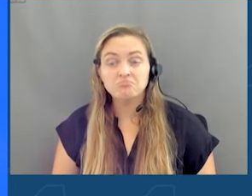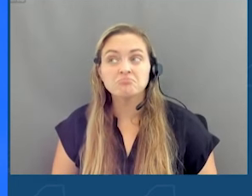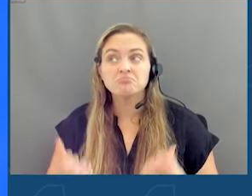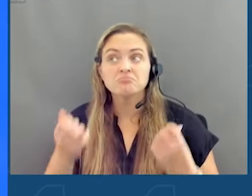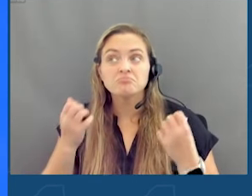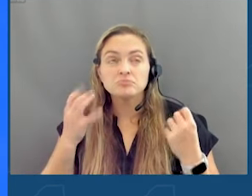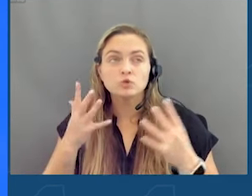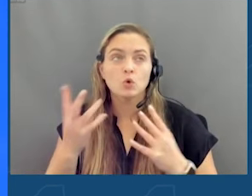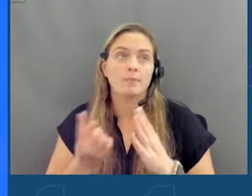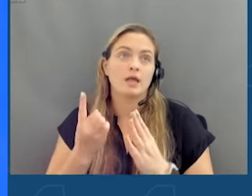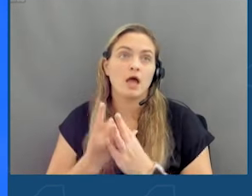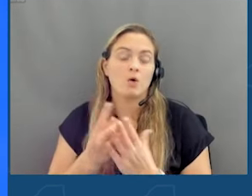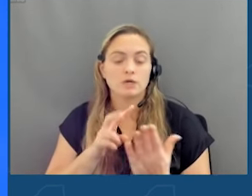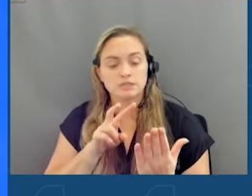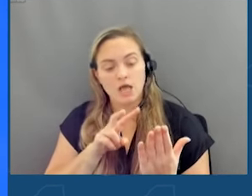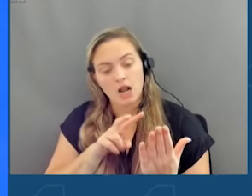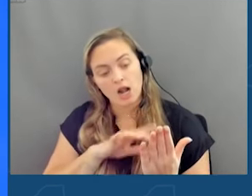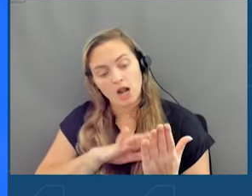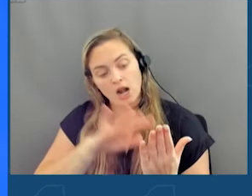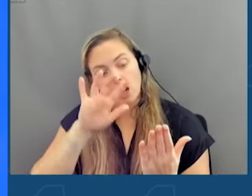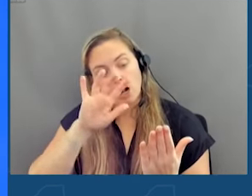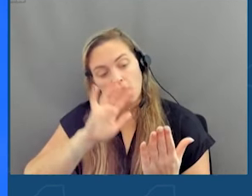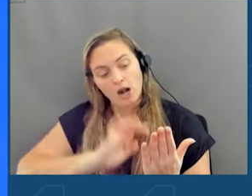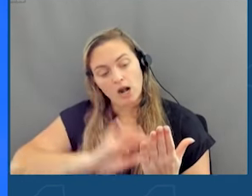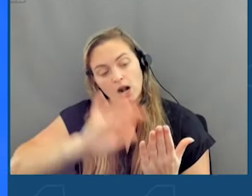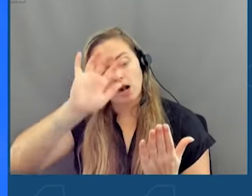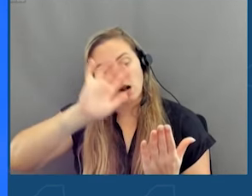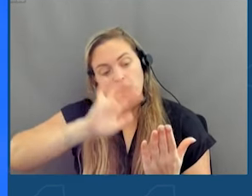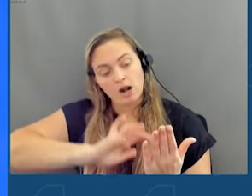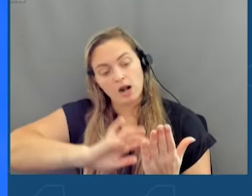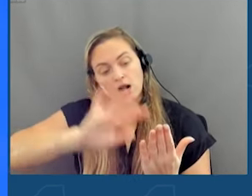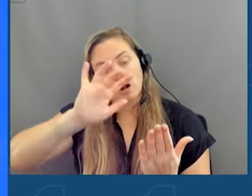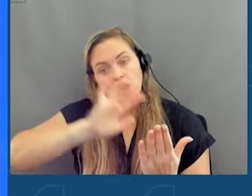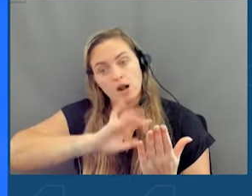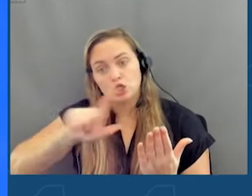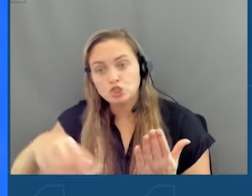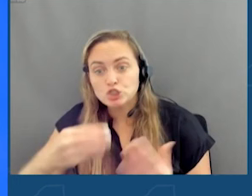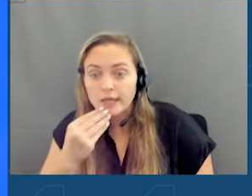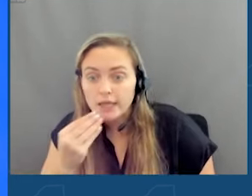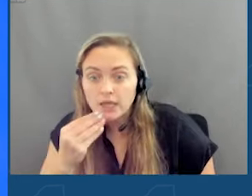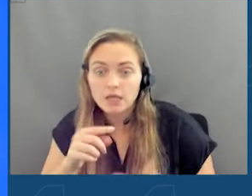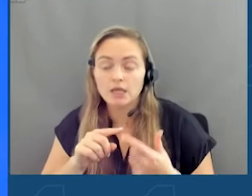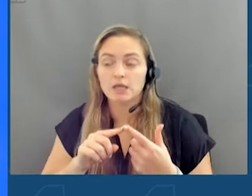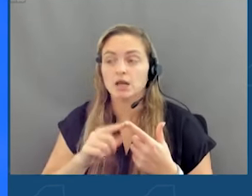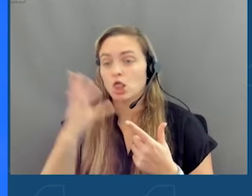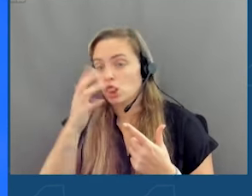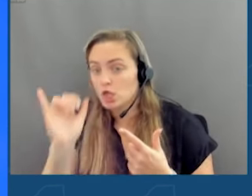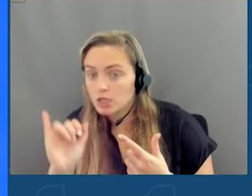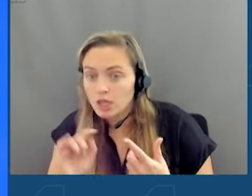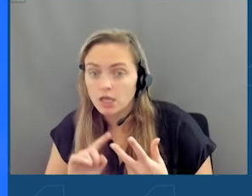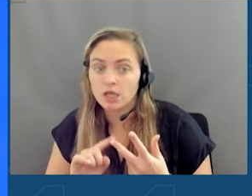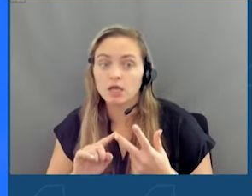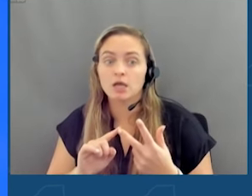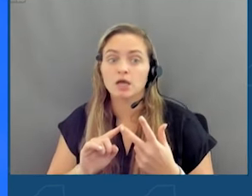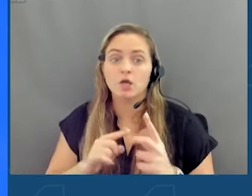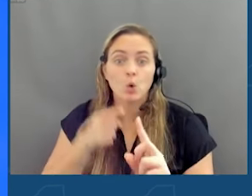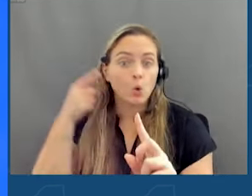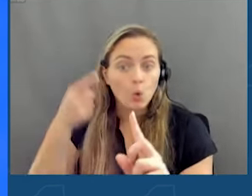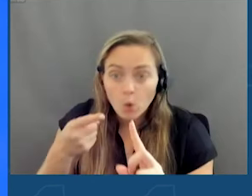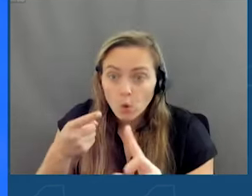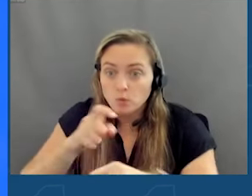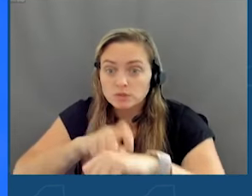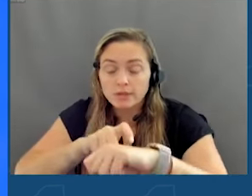many hours doom scrolling through what my newborn should eat, what she should look like, what milestones she should be hitting.